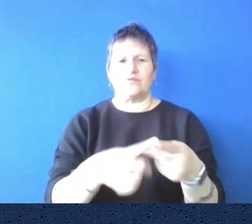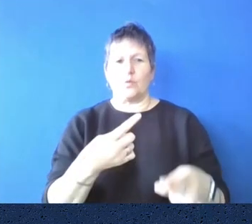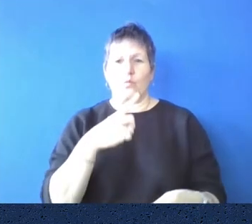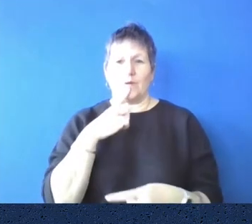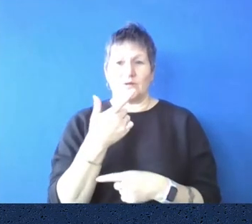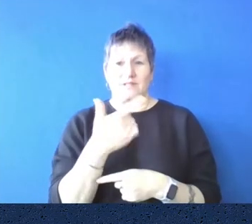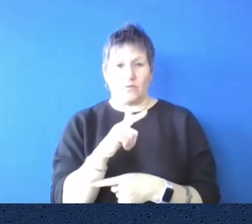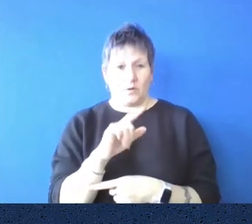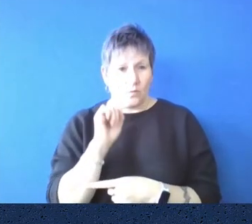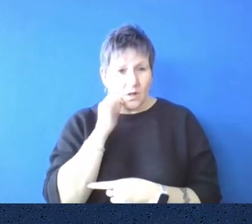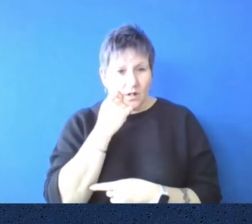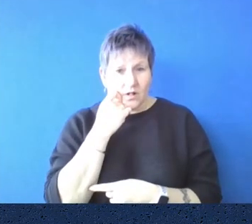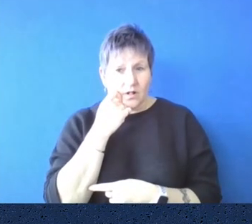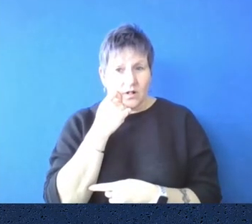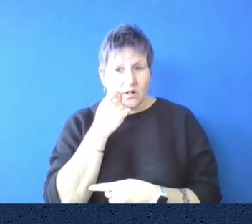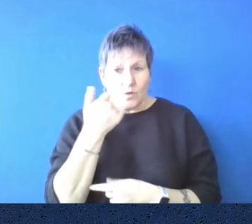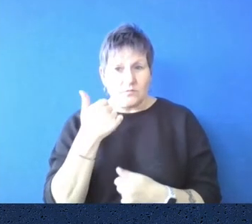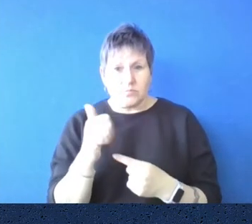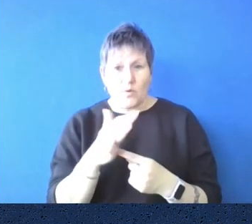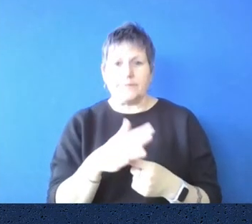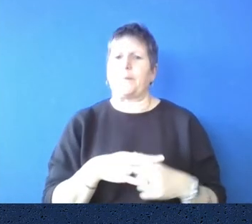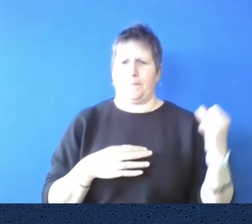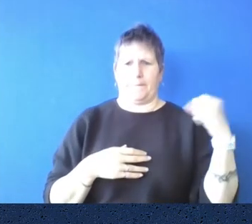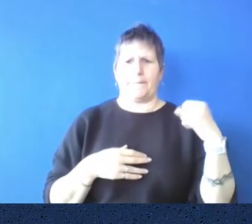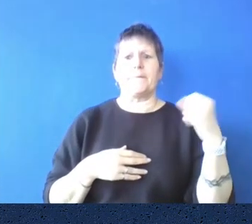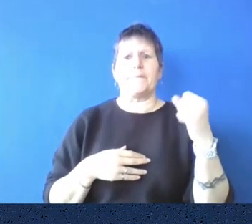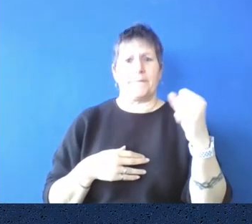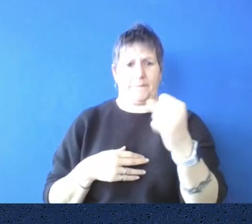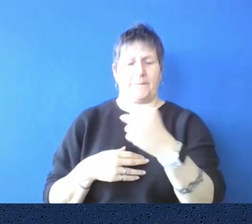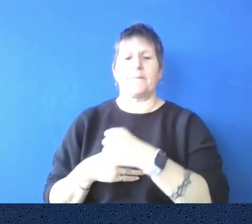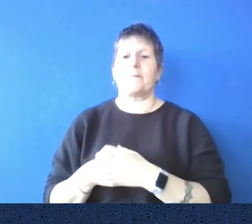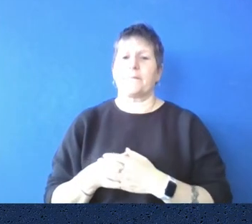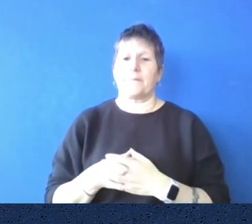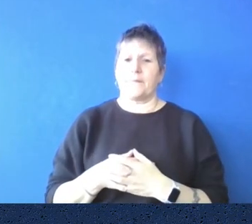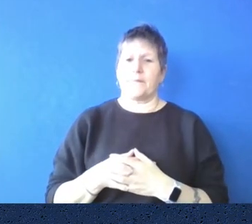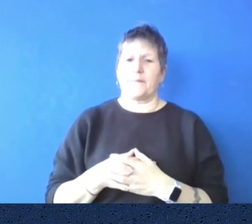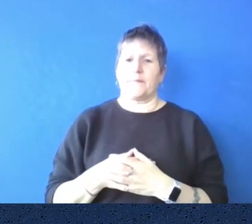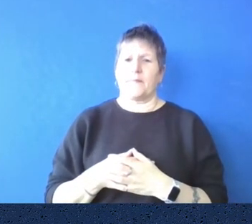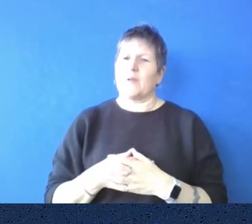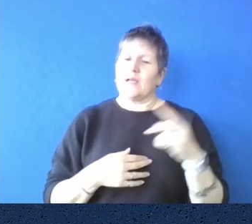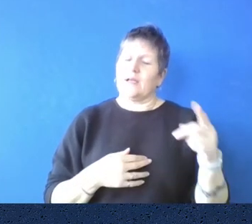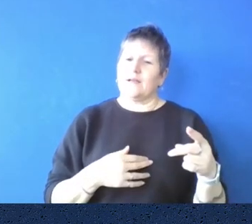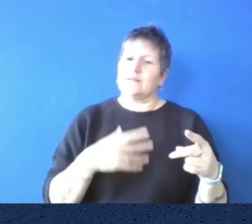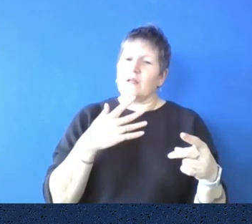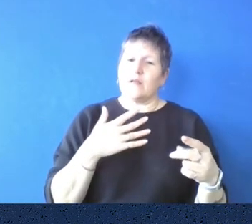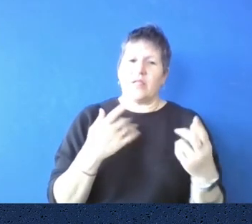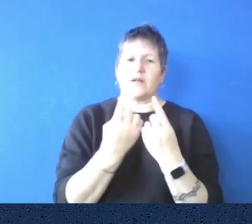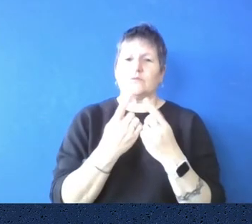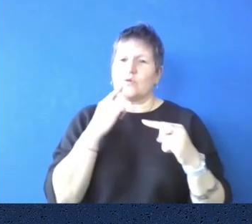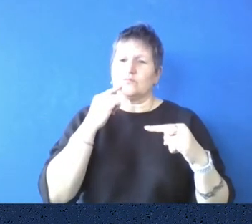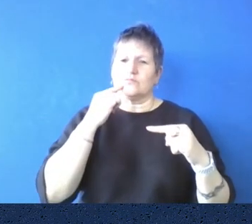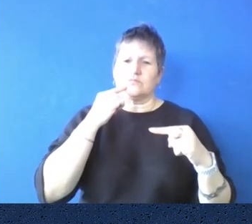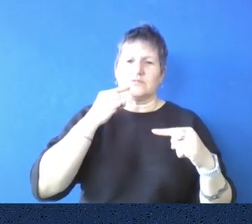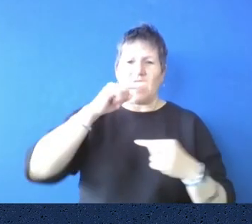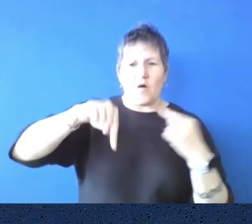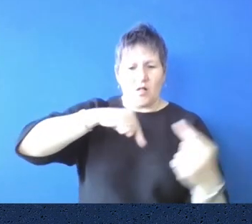essential function? Oh, absolutely. be just the same? It's, it's like anything, look, things go in cycles, legislation, uh,